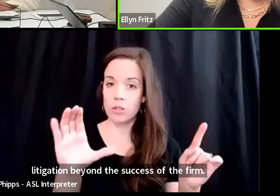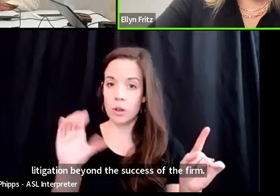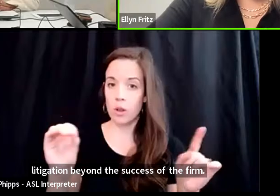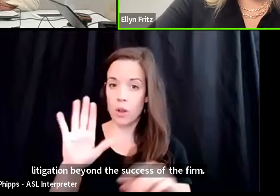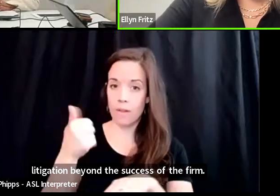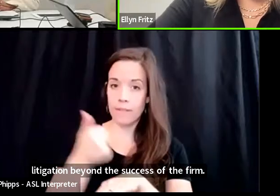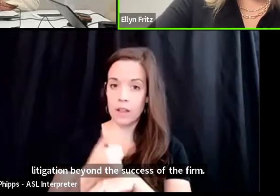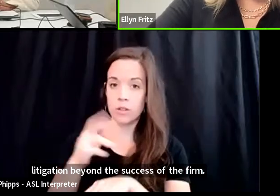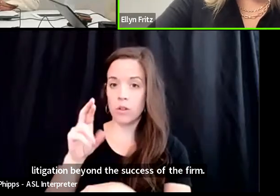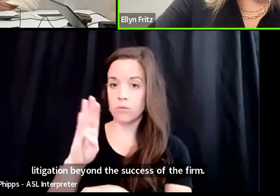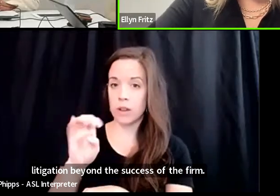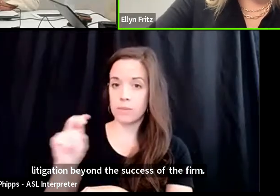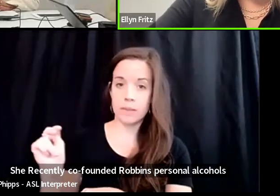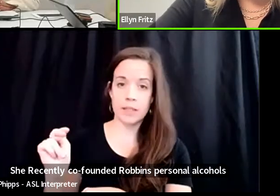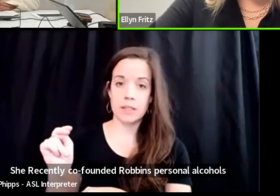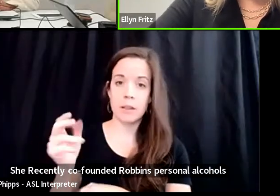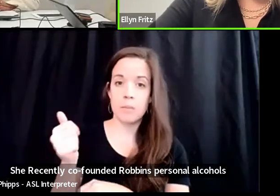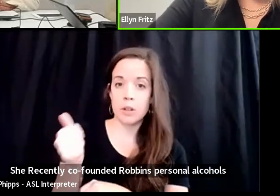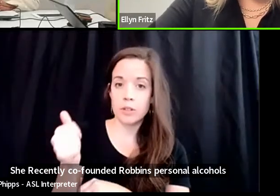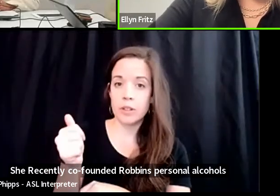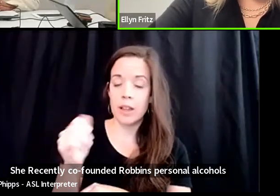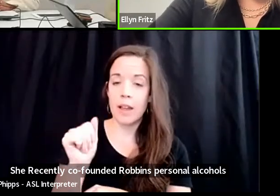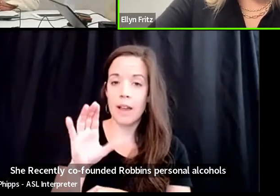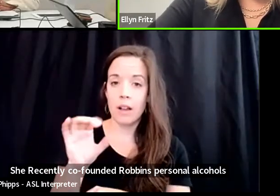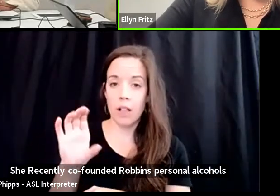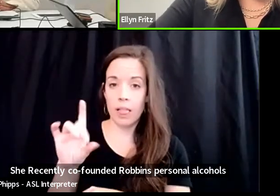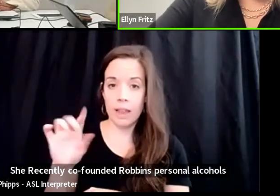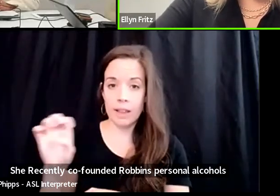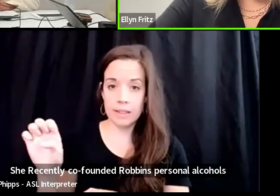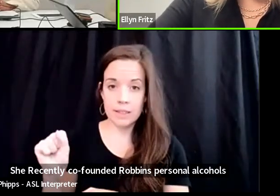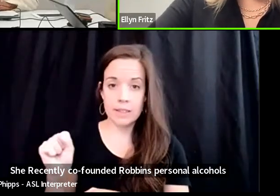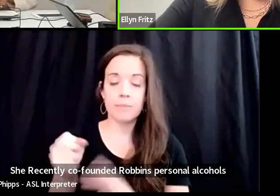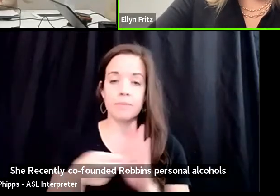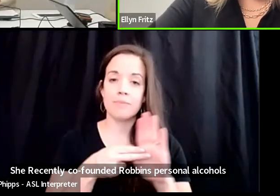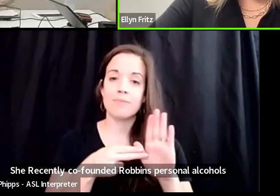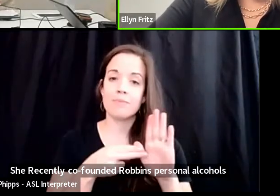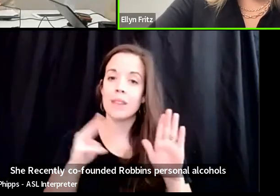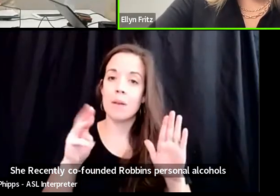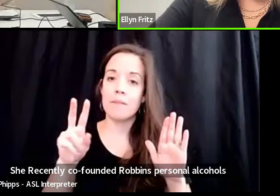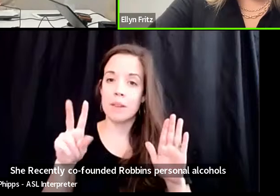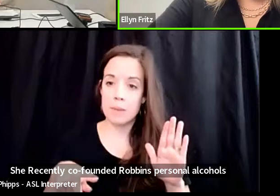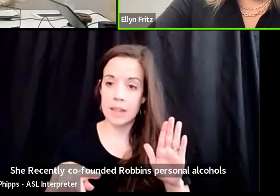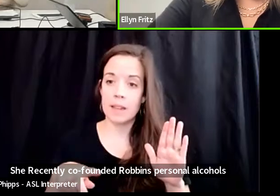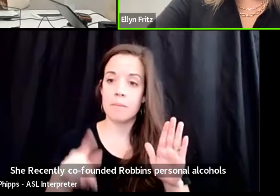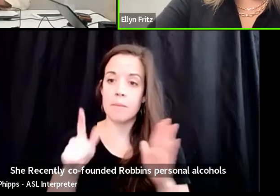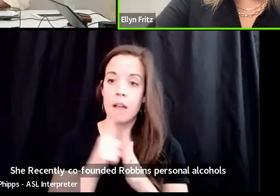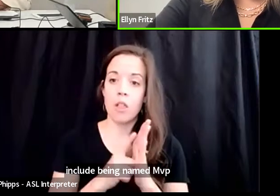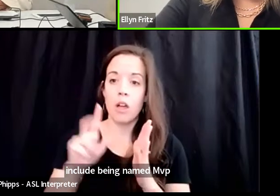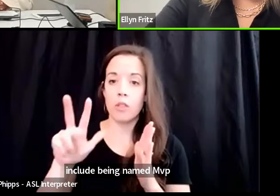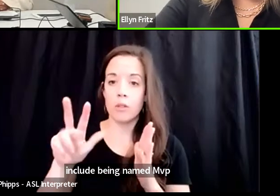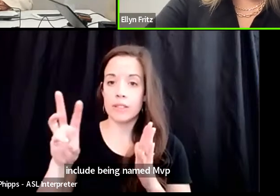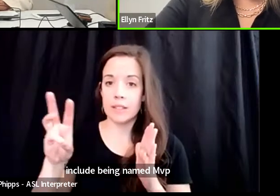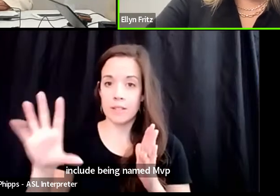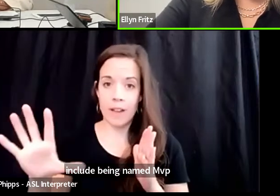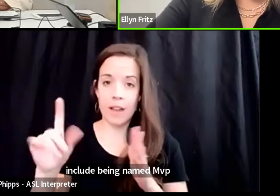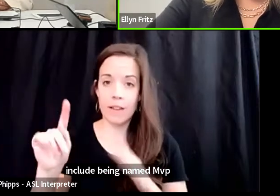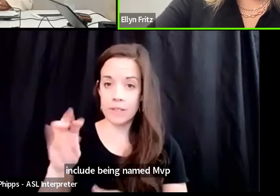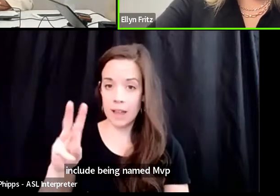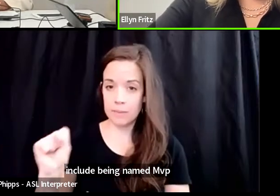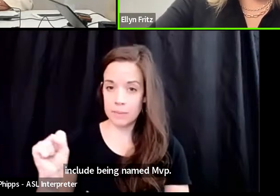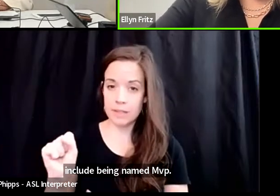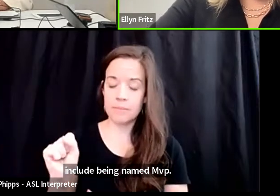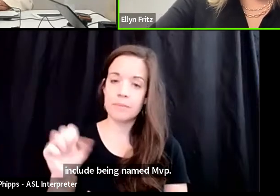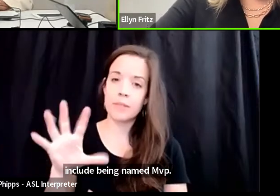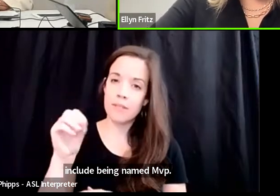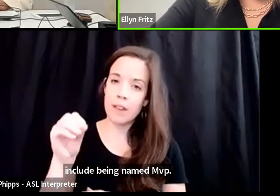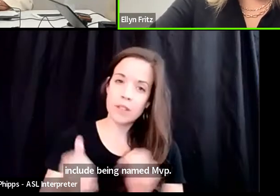Robin's personal accolades include being named MVP by Law 360 five times, named one of 50 most